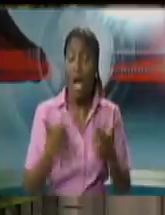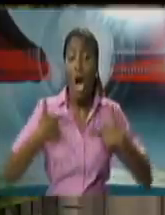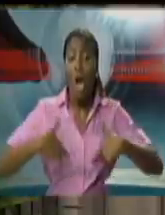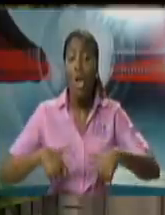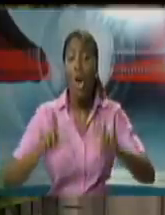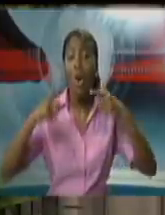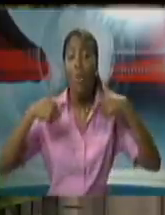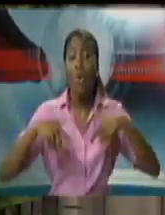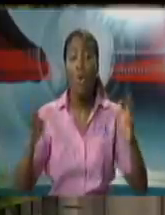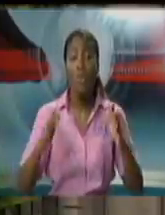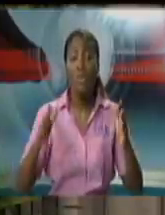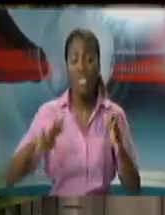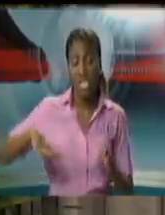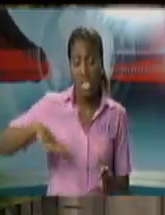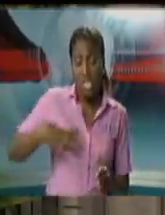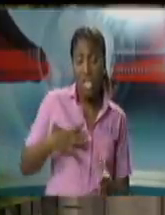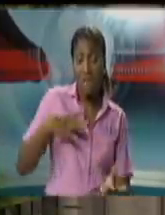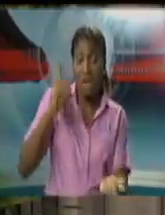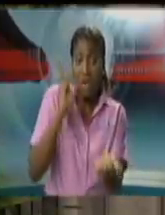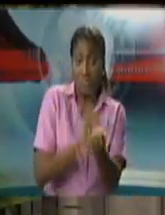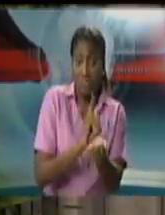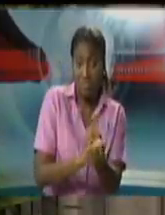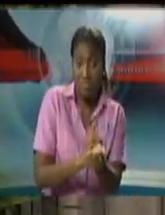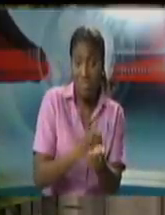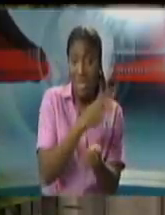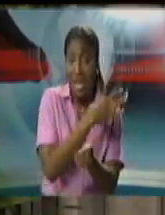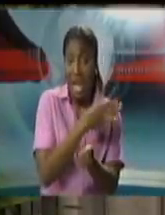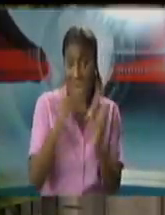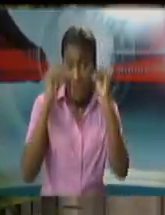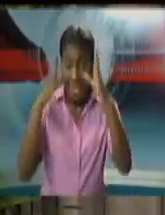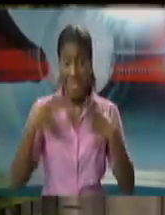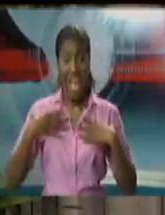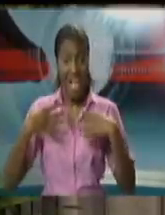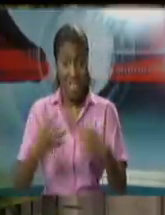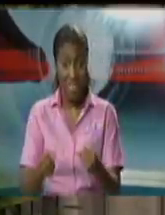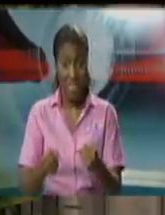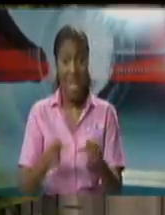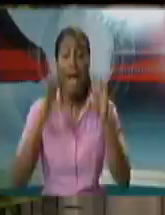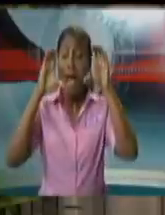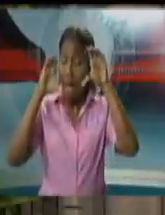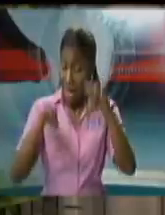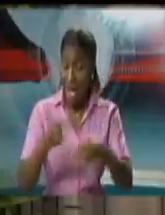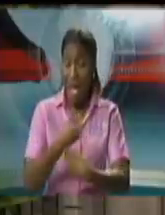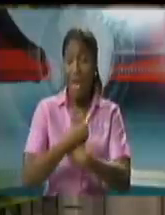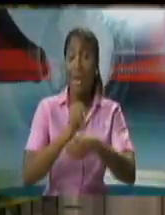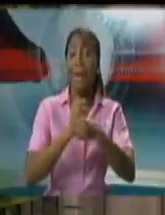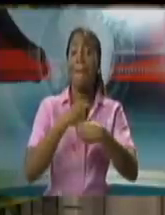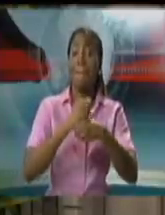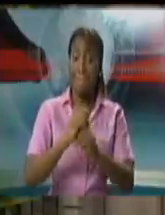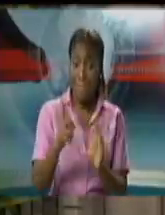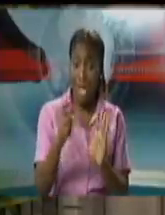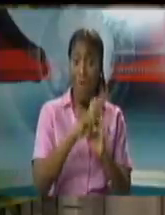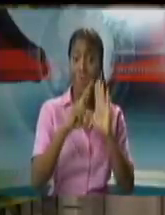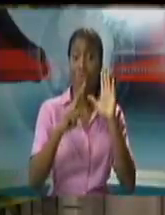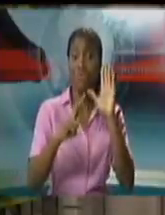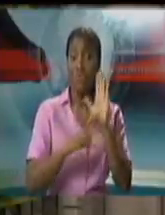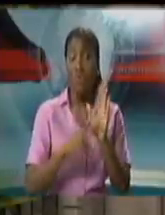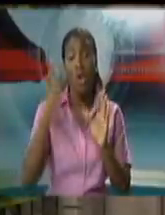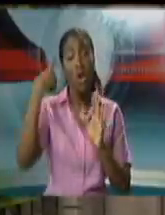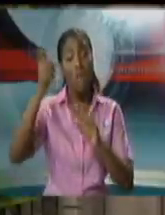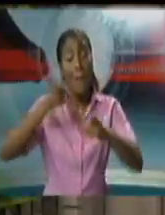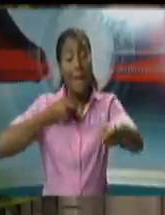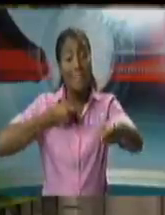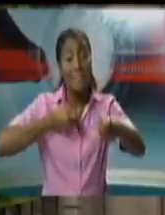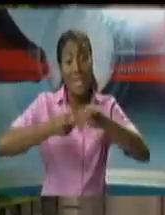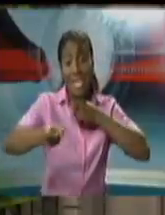the chief medical officer the minister of health to make regulations pursuant to the management need